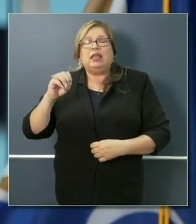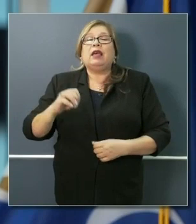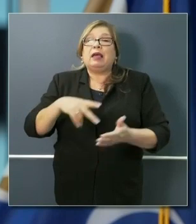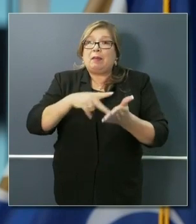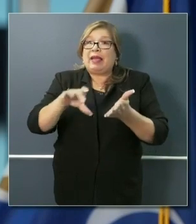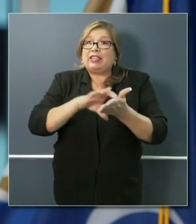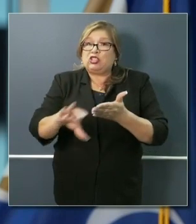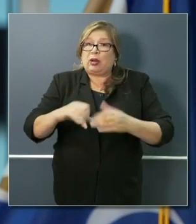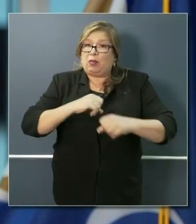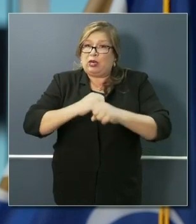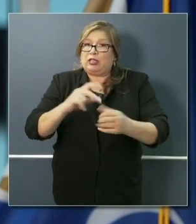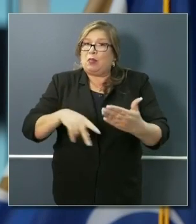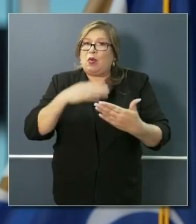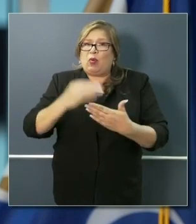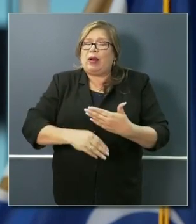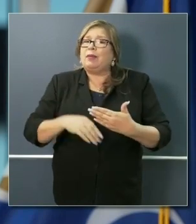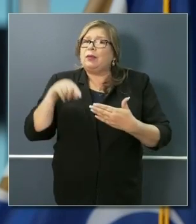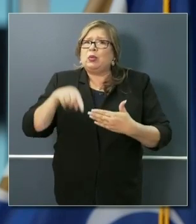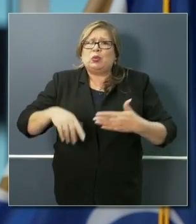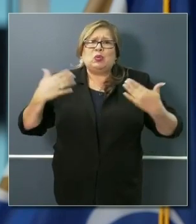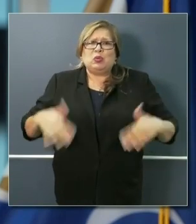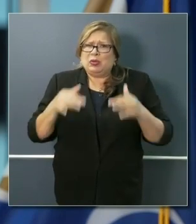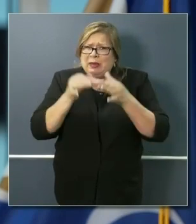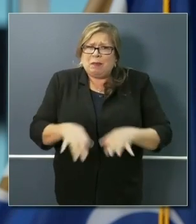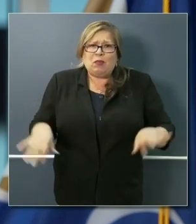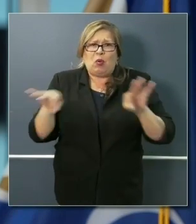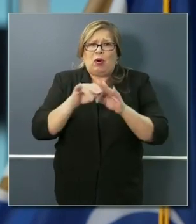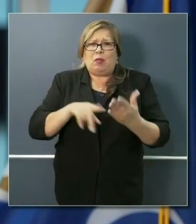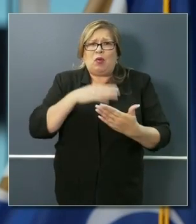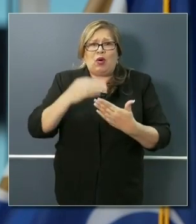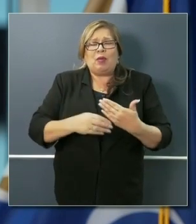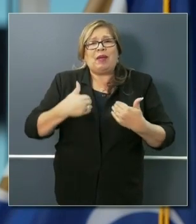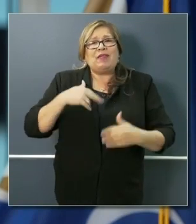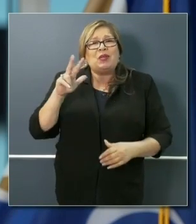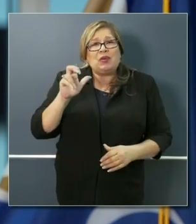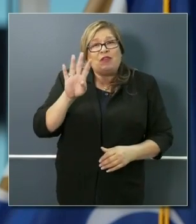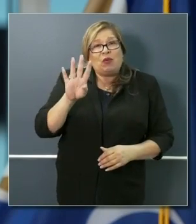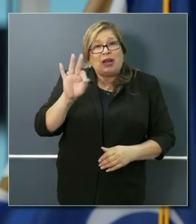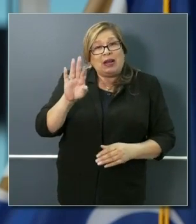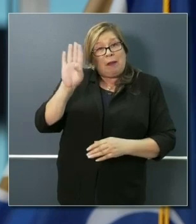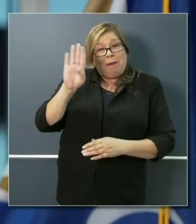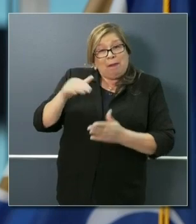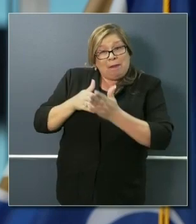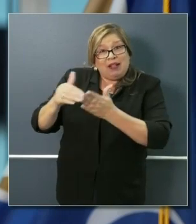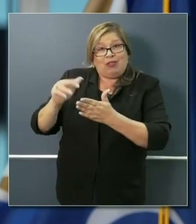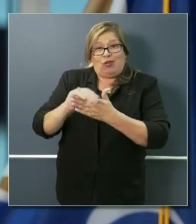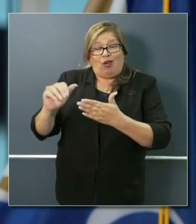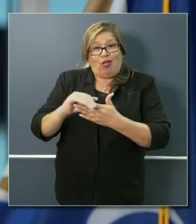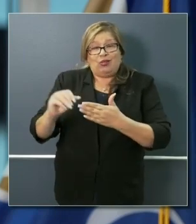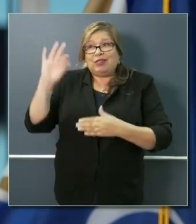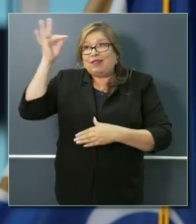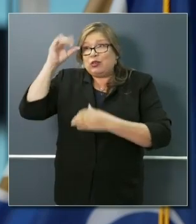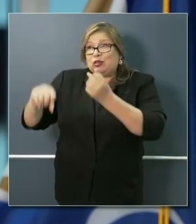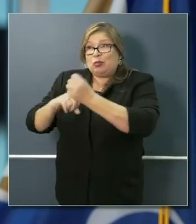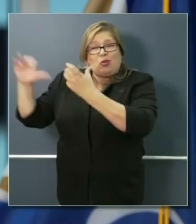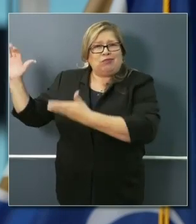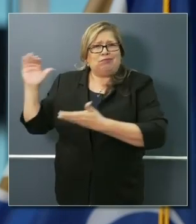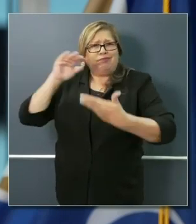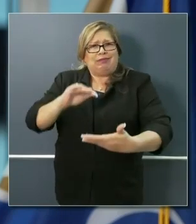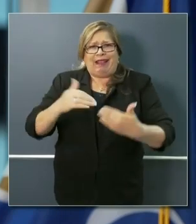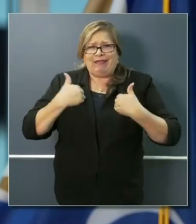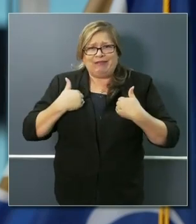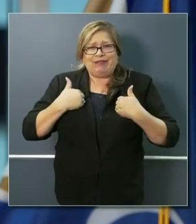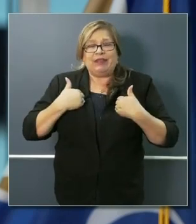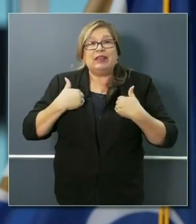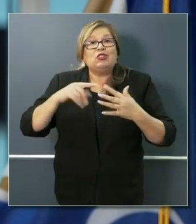profoundly significant program that has $349 billion of federal supports attached to it. This program